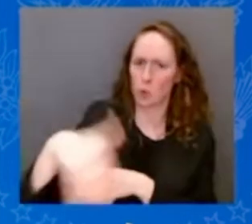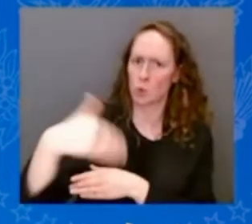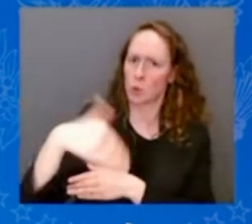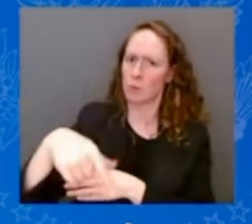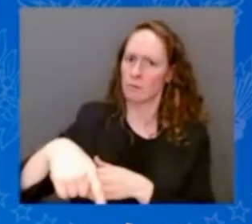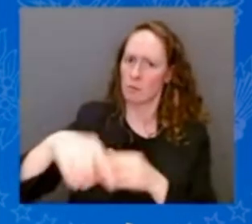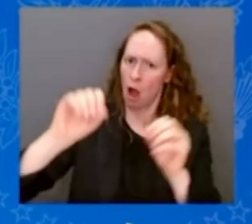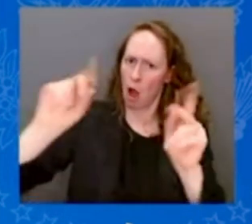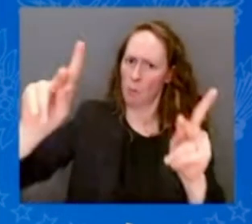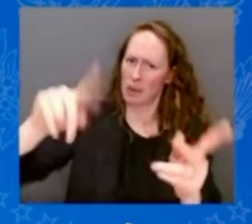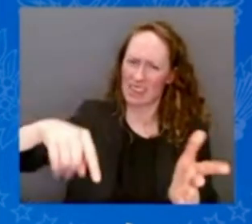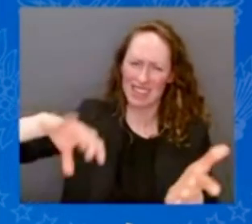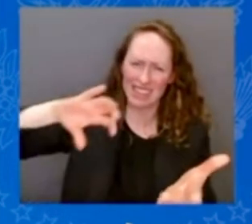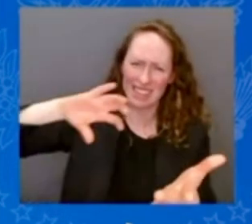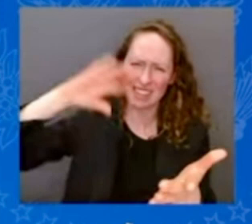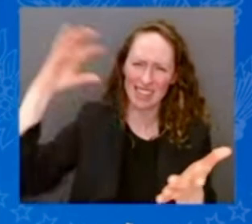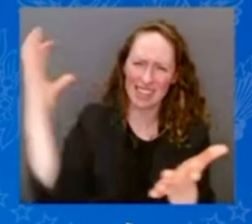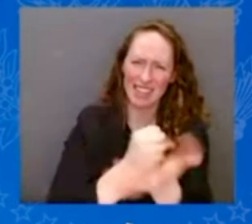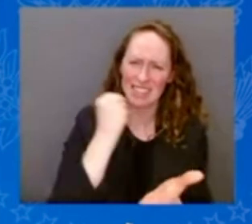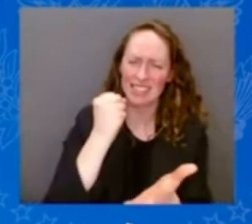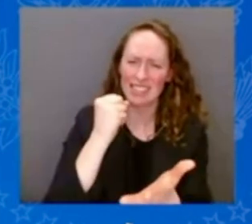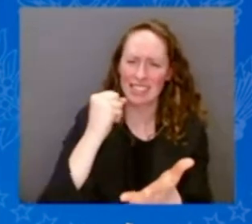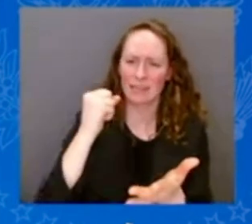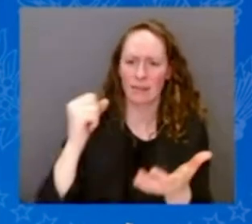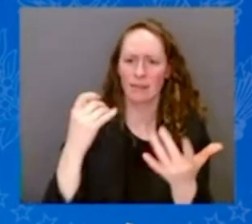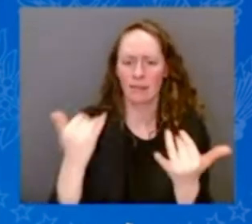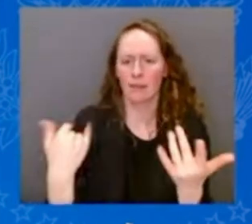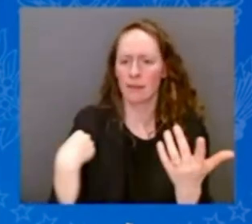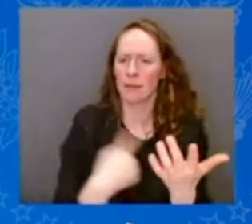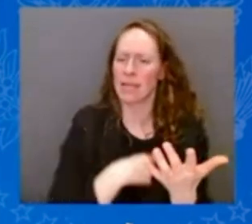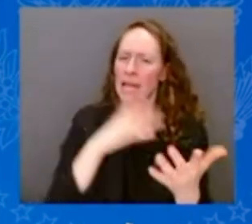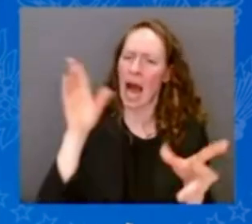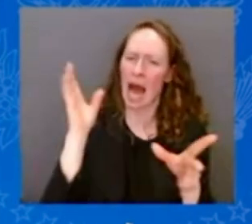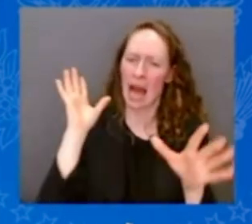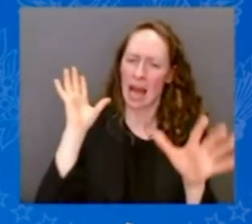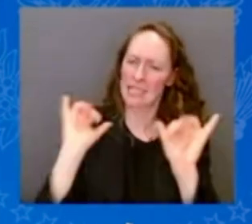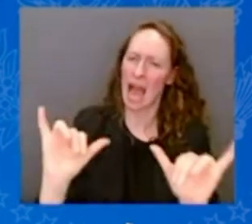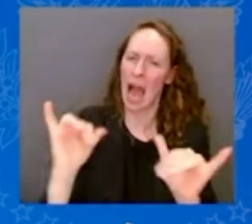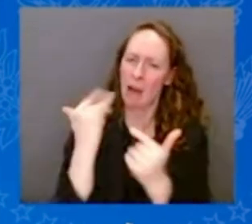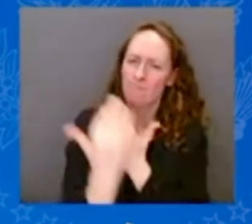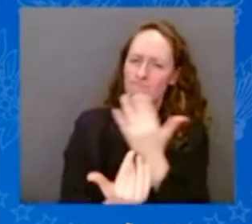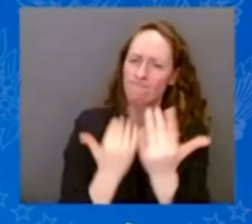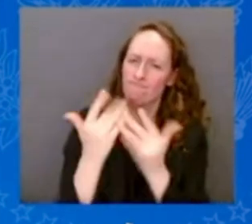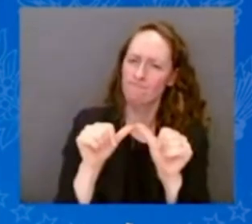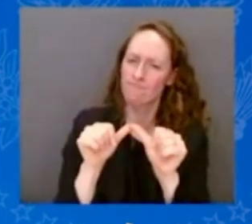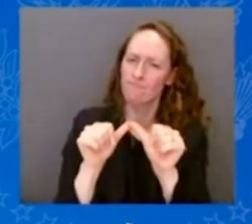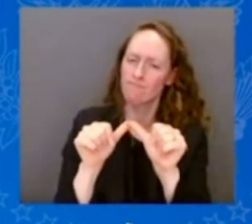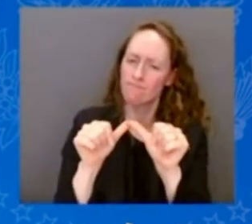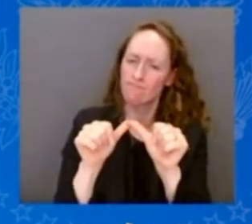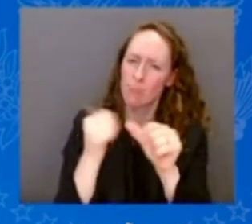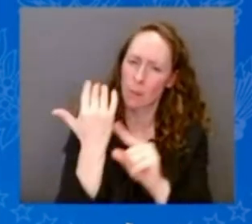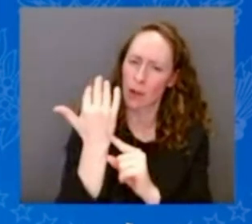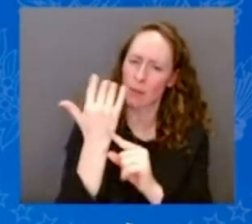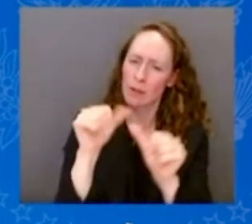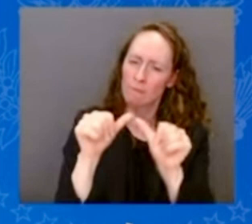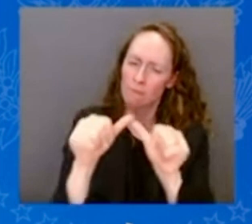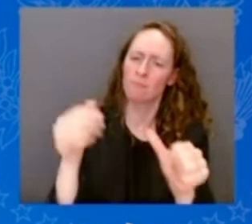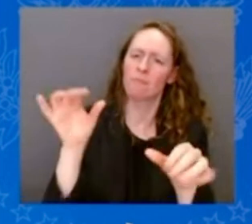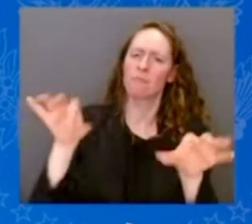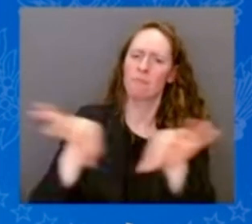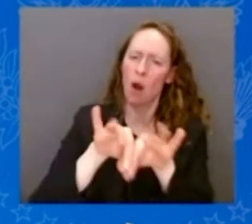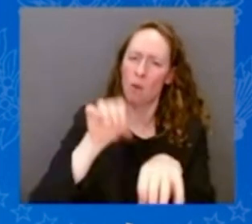continue to be the keepers of the flame if we do it well. So let's work together to show that knowing America,